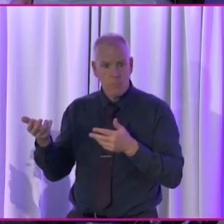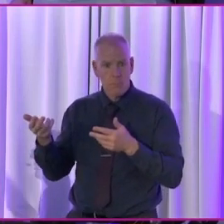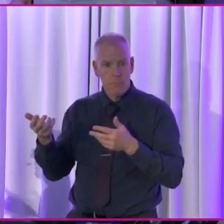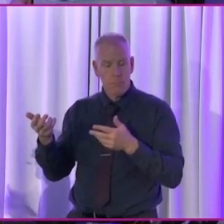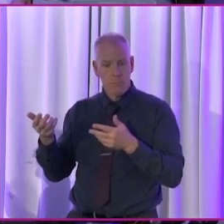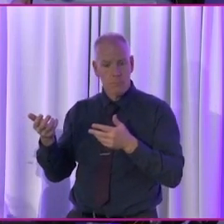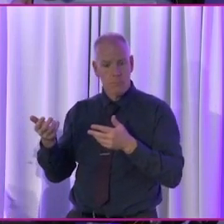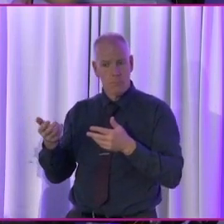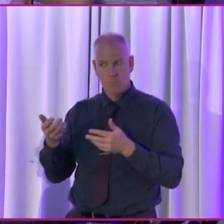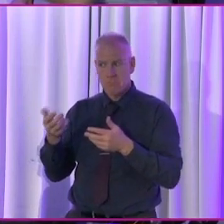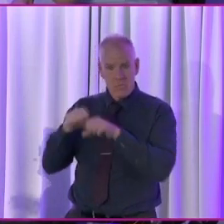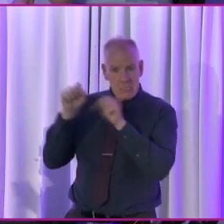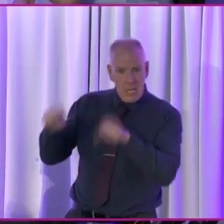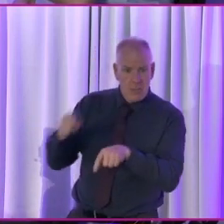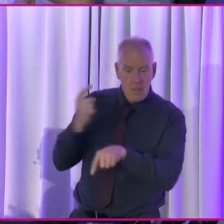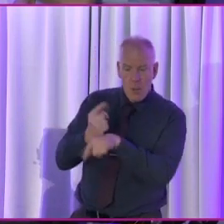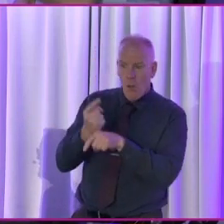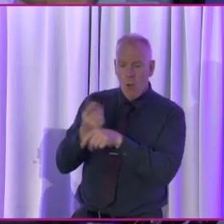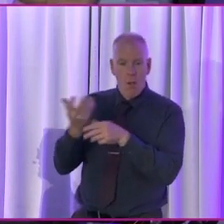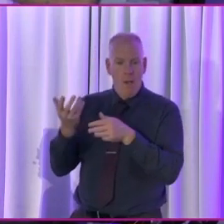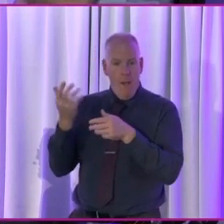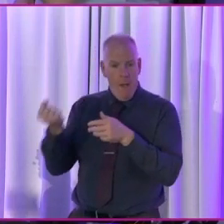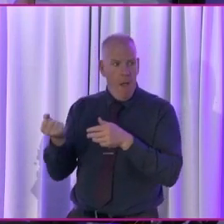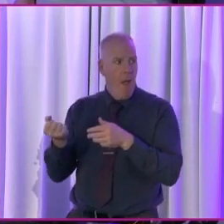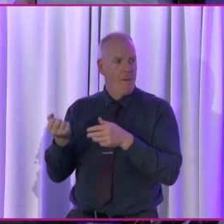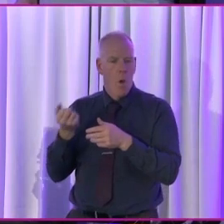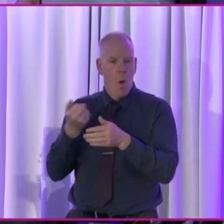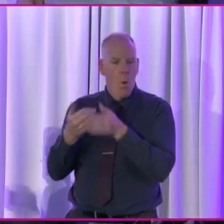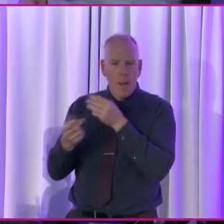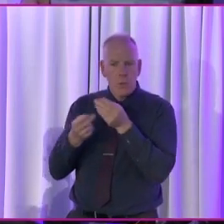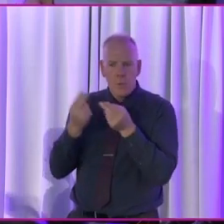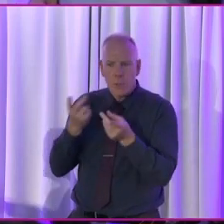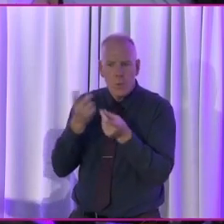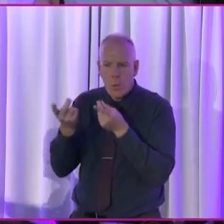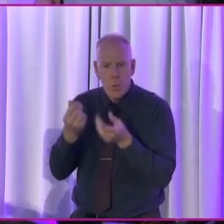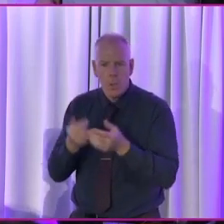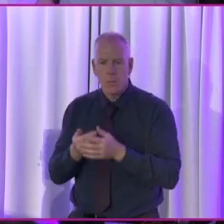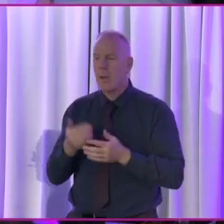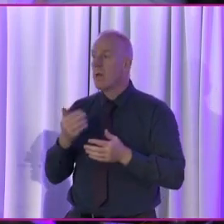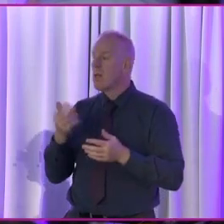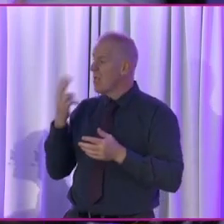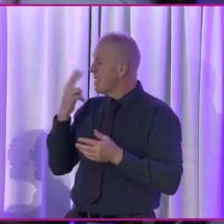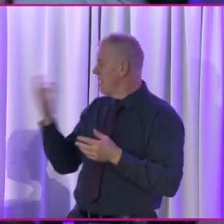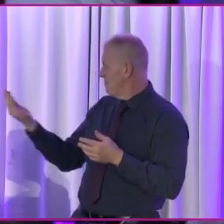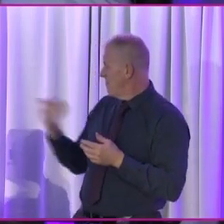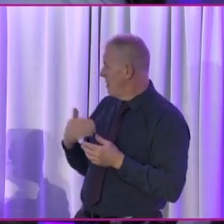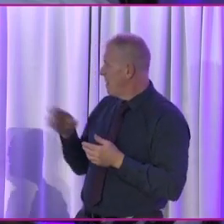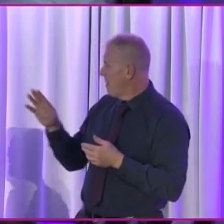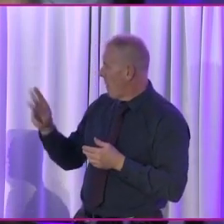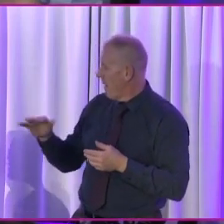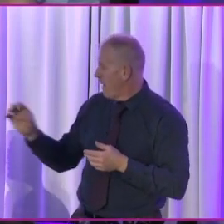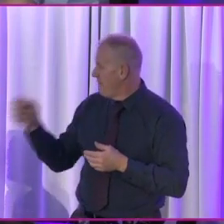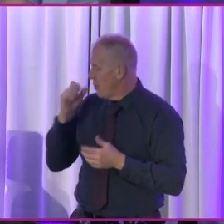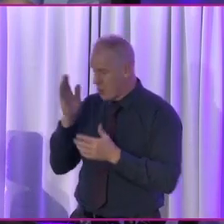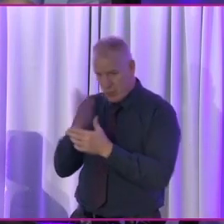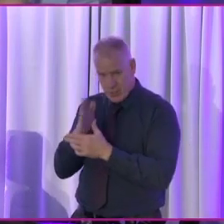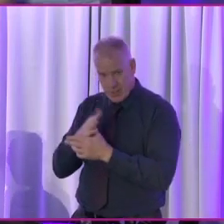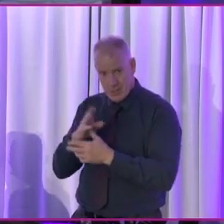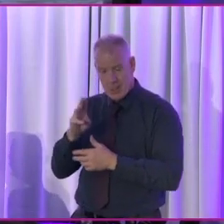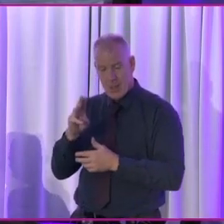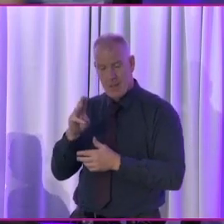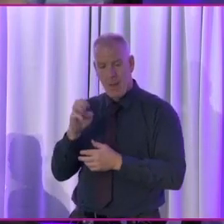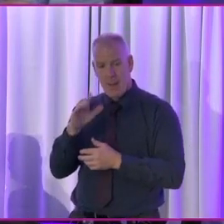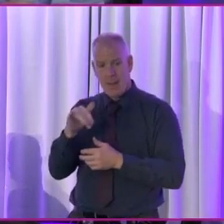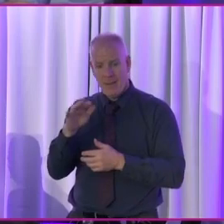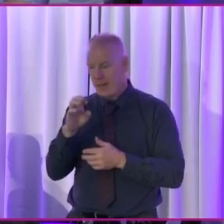And is there a mechanism for that? Or is there something that you need to take into account? So I'm just going to go, like, as I see people around me. So I'm going to start with Pauling. So Pauling is that. And